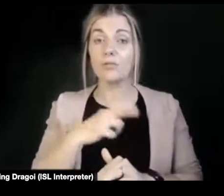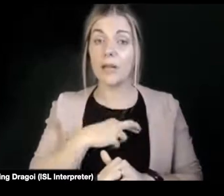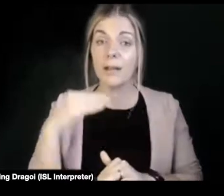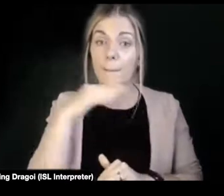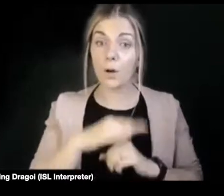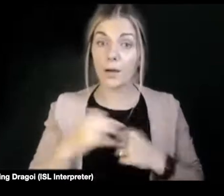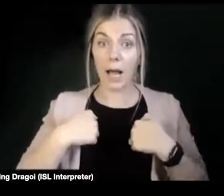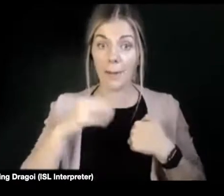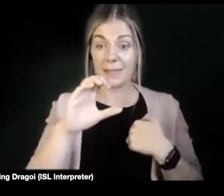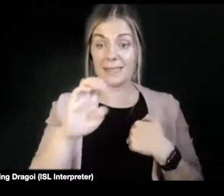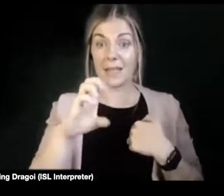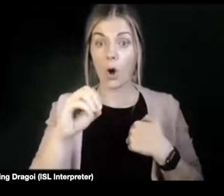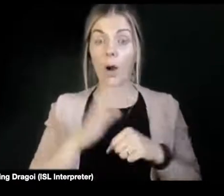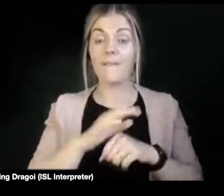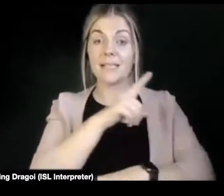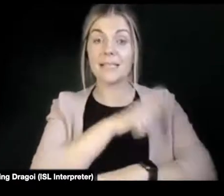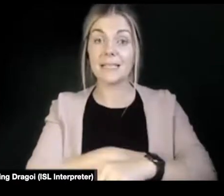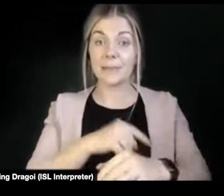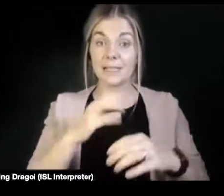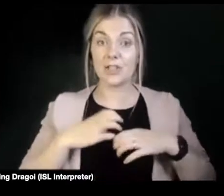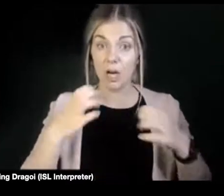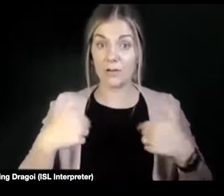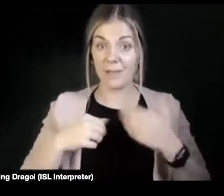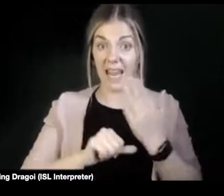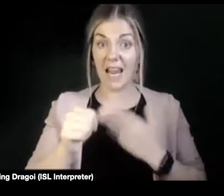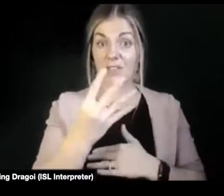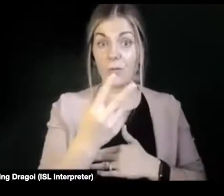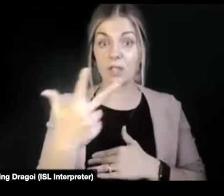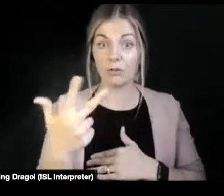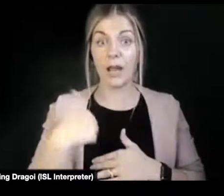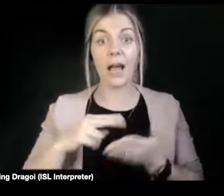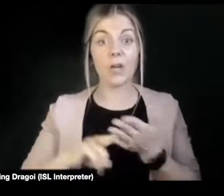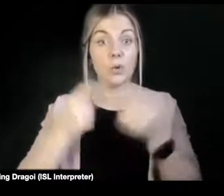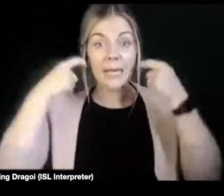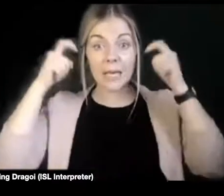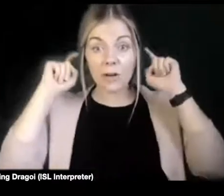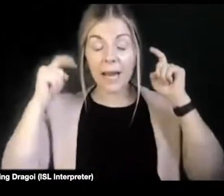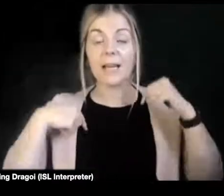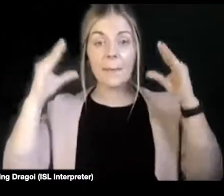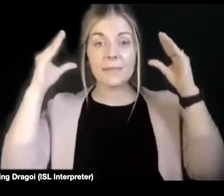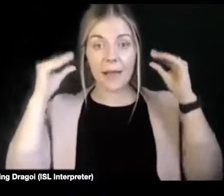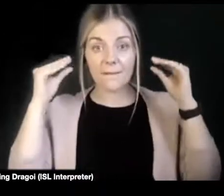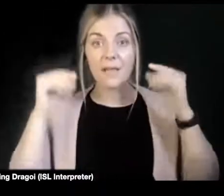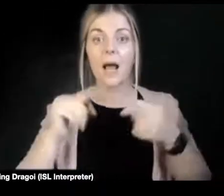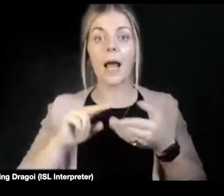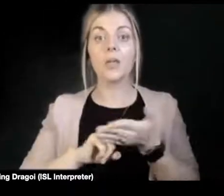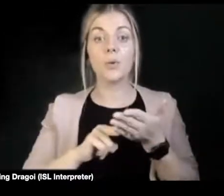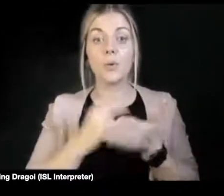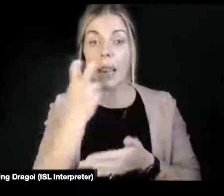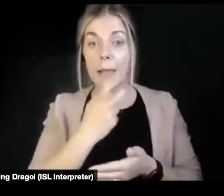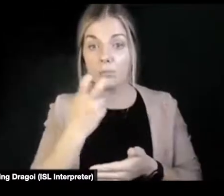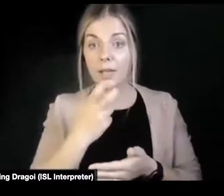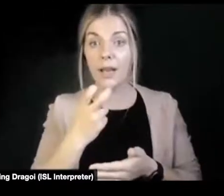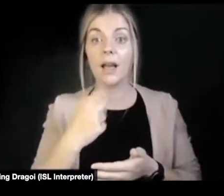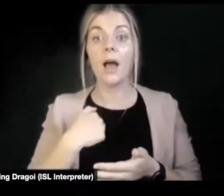disability charity, and I'm 43 years old. I'm hearing aid user, I'm deafened, and I primarily lip read, and I have a condition that